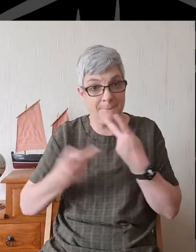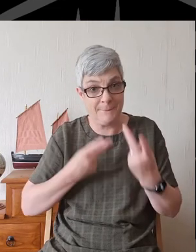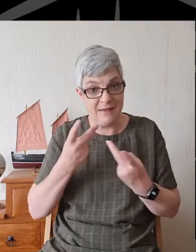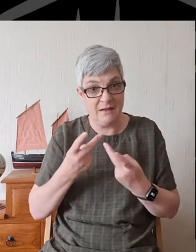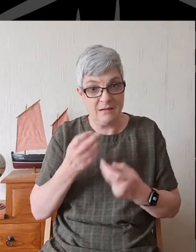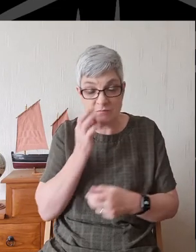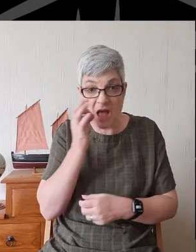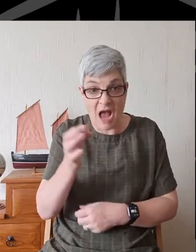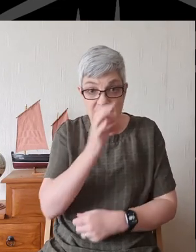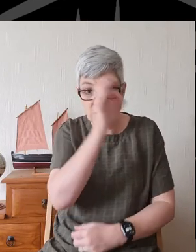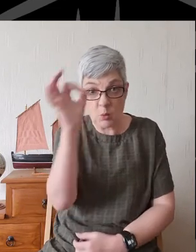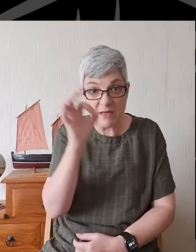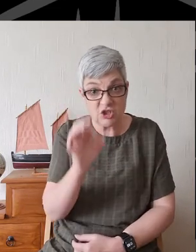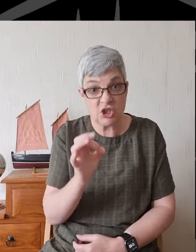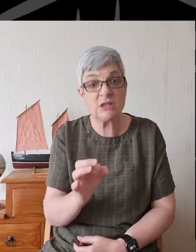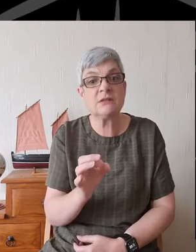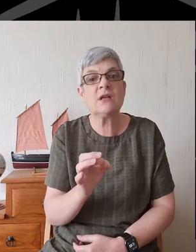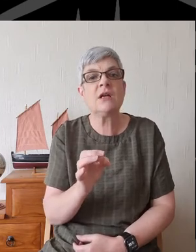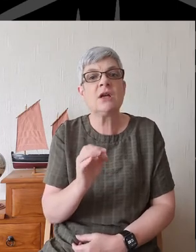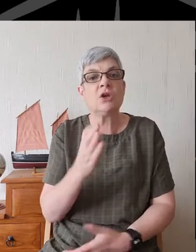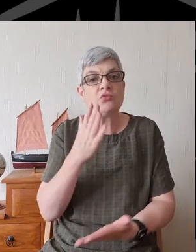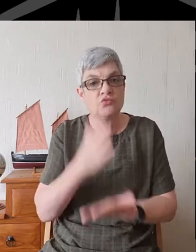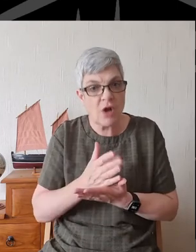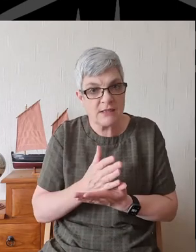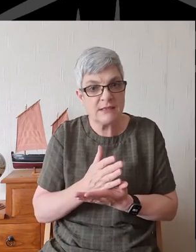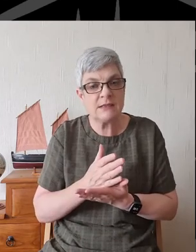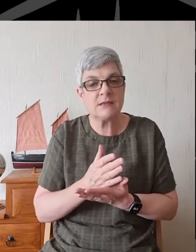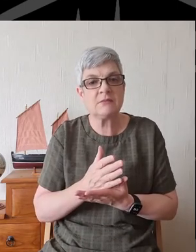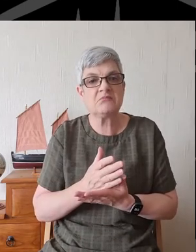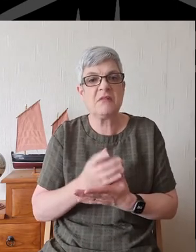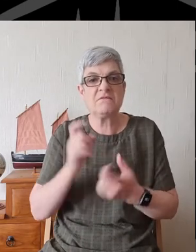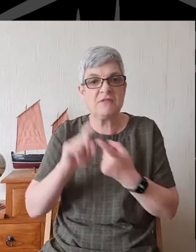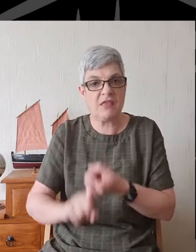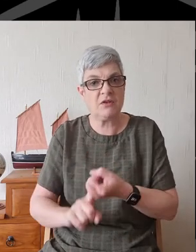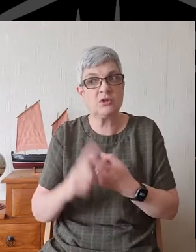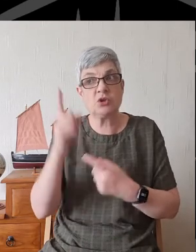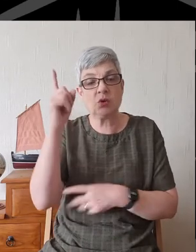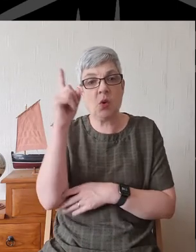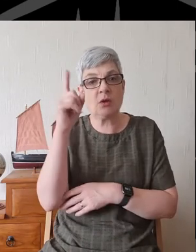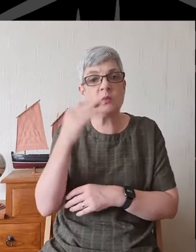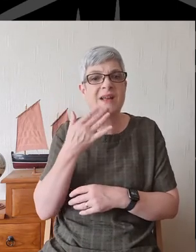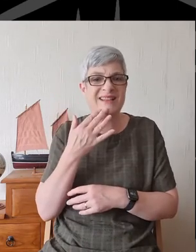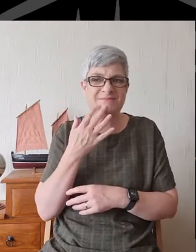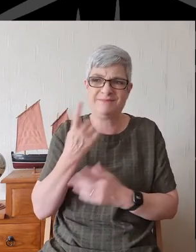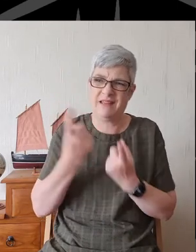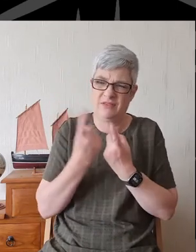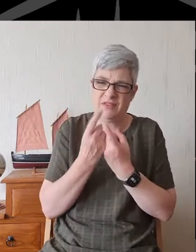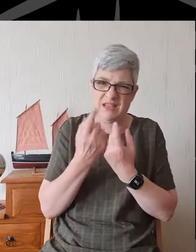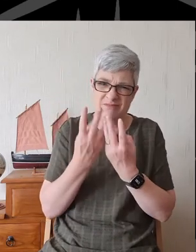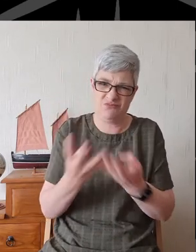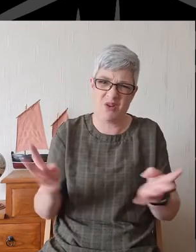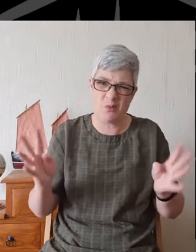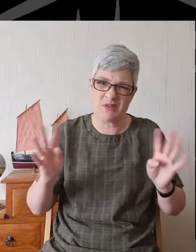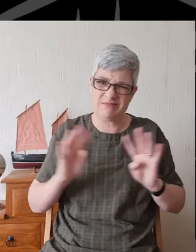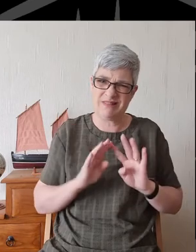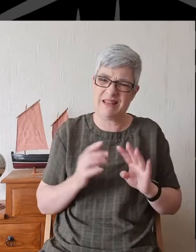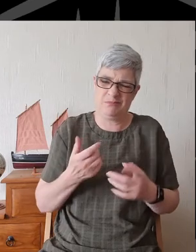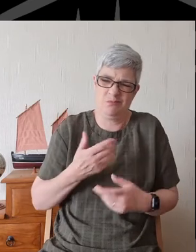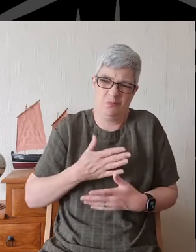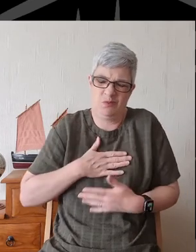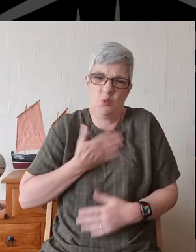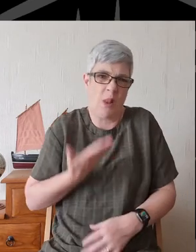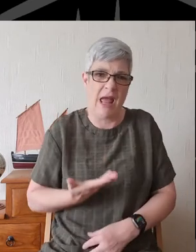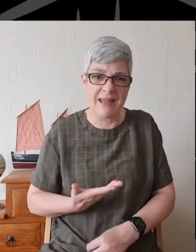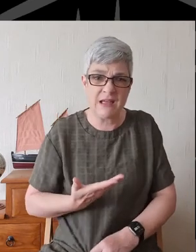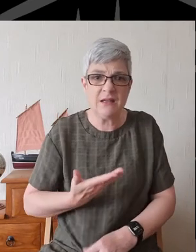that question of trust and fidelity to God, even when things around us are not to our liking and when things around